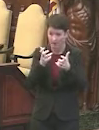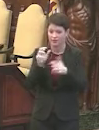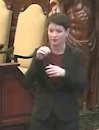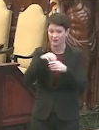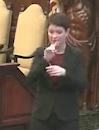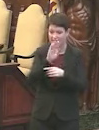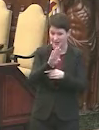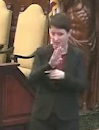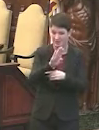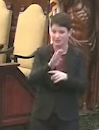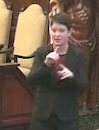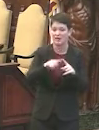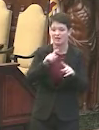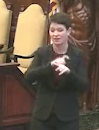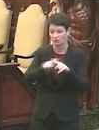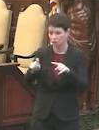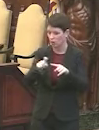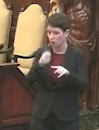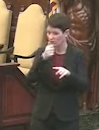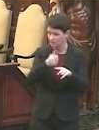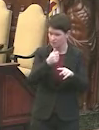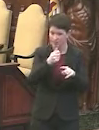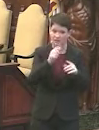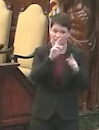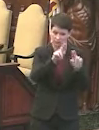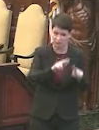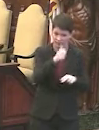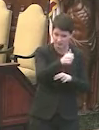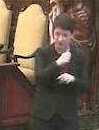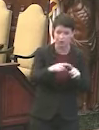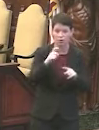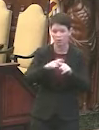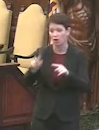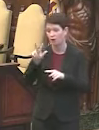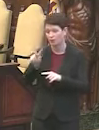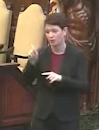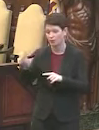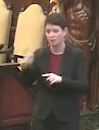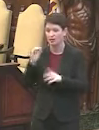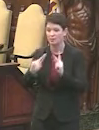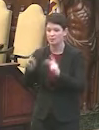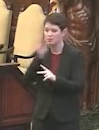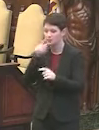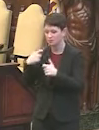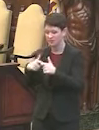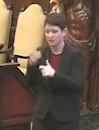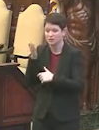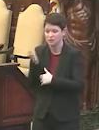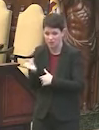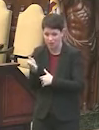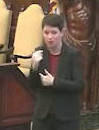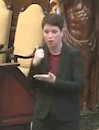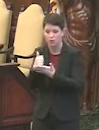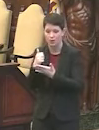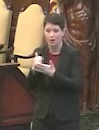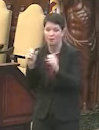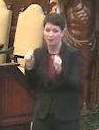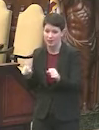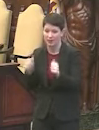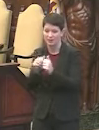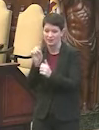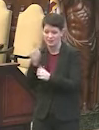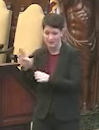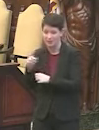database don't have to sign up themselves. They can now call 311 and we have people who speak Spanish there who can get them registered in the database.